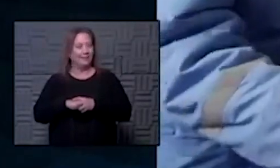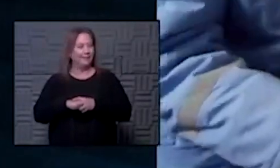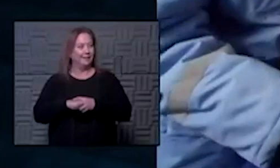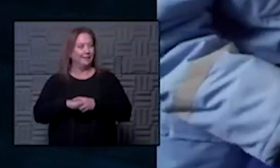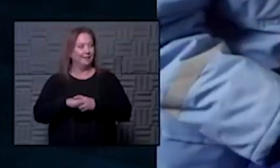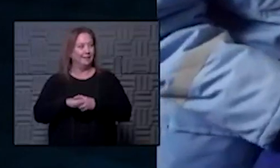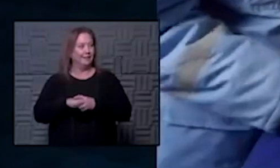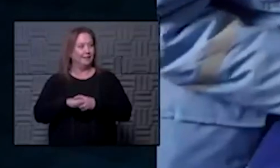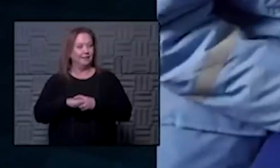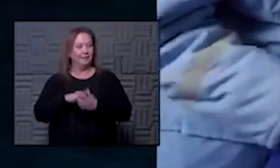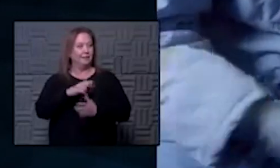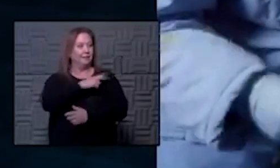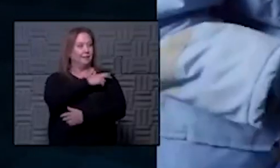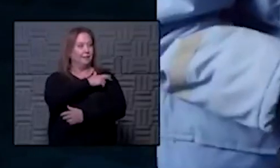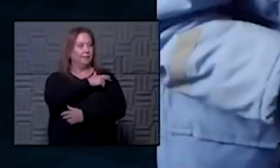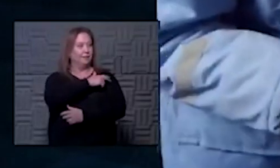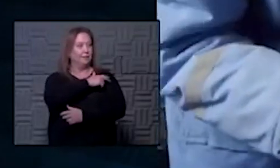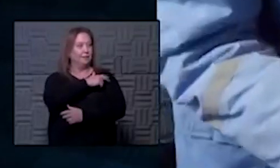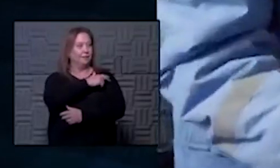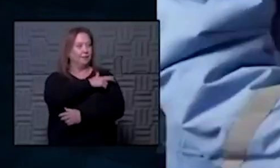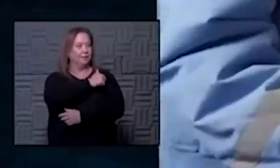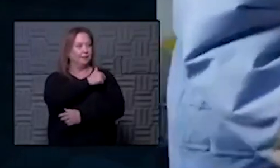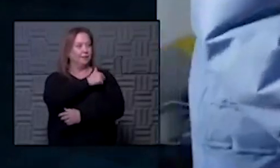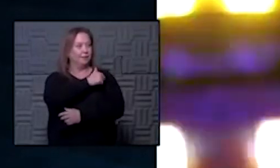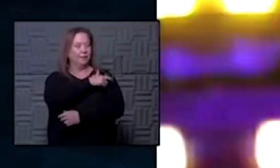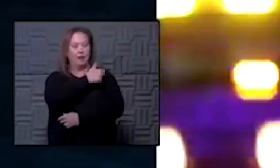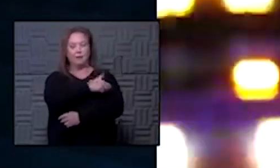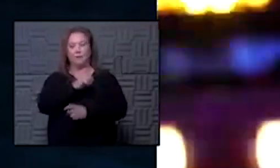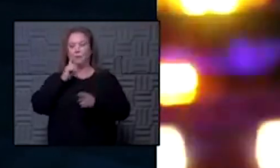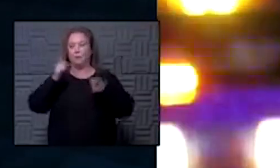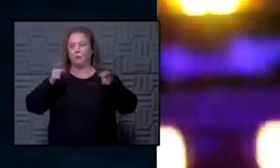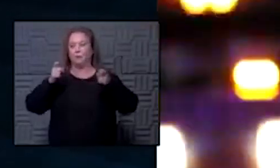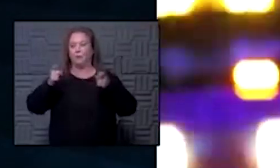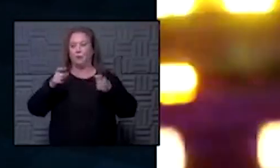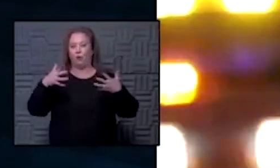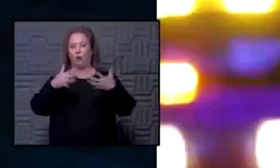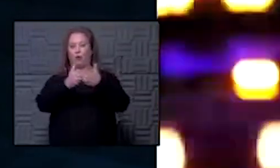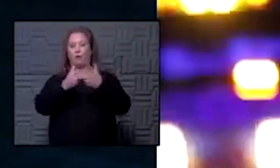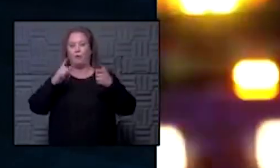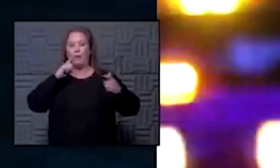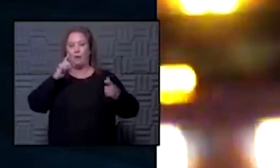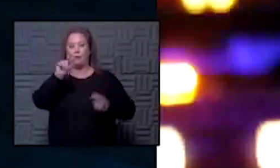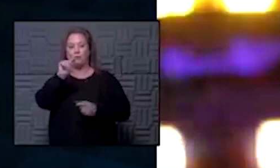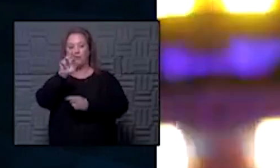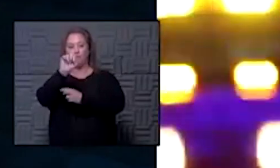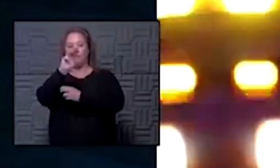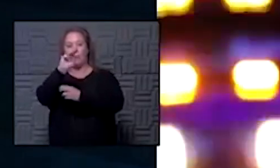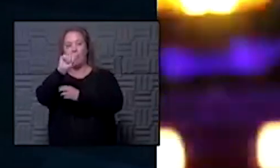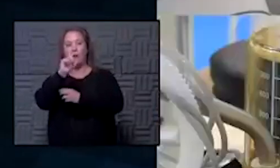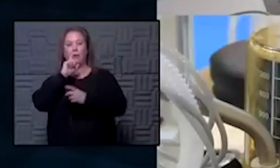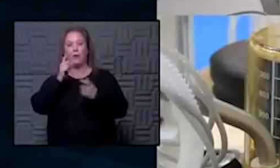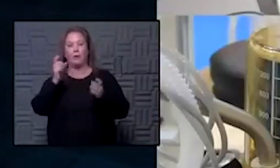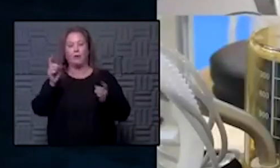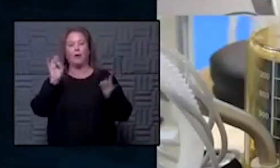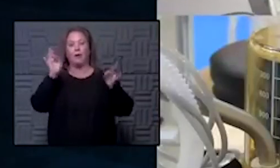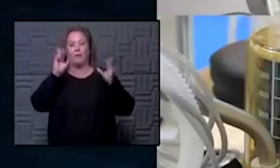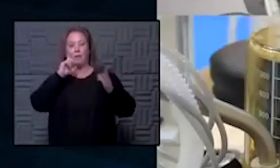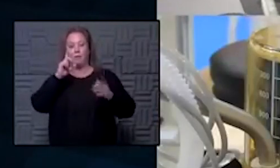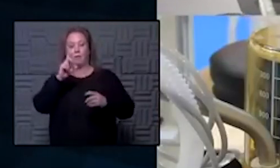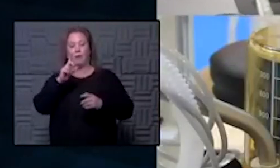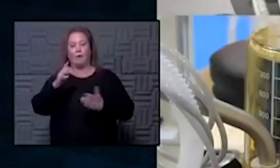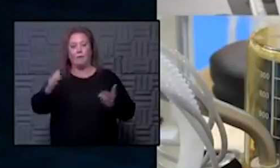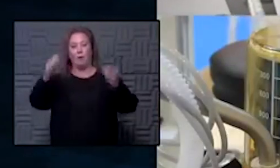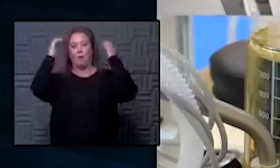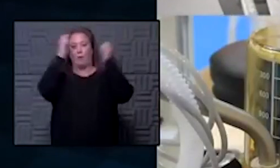where are going to go that's the choice you face if you're in a car accident you have big trauma and you need to go to the hospital where are going to go well if the hospital's